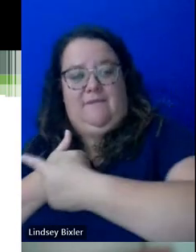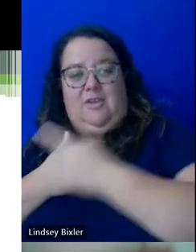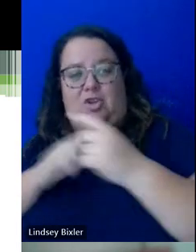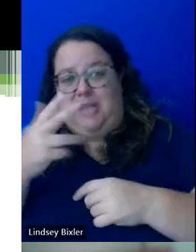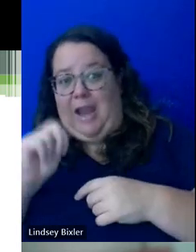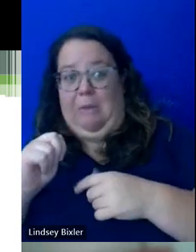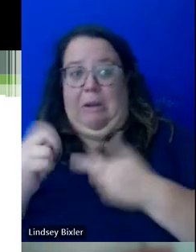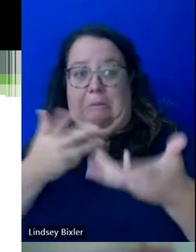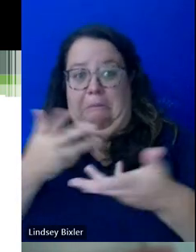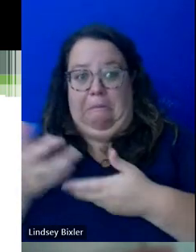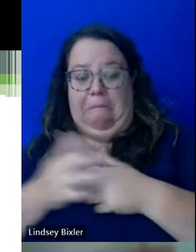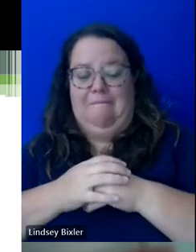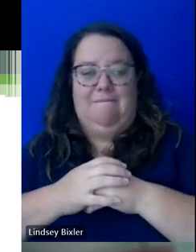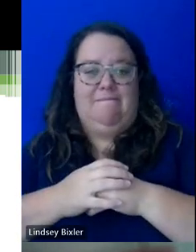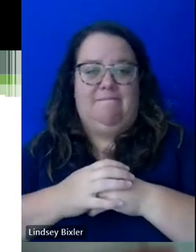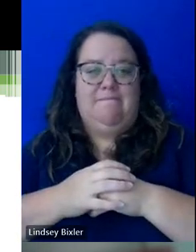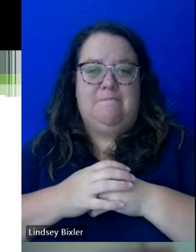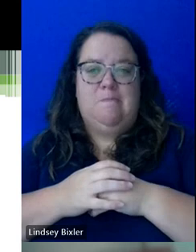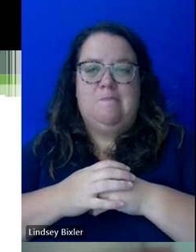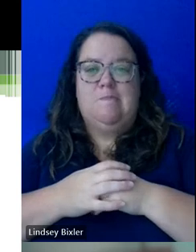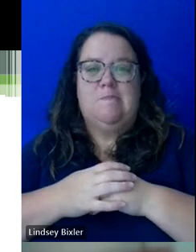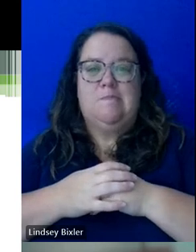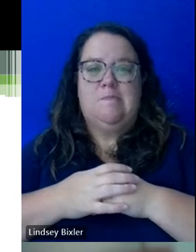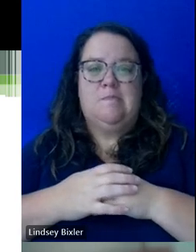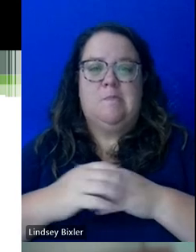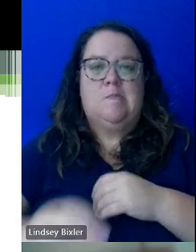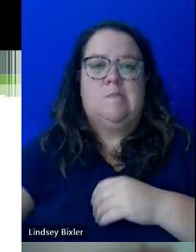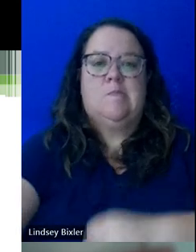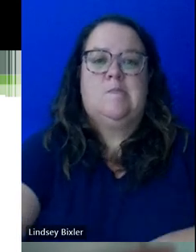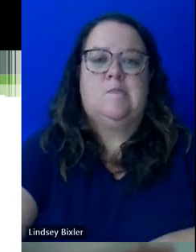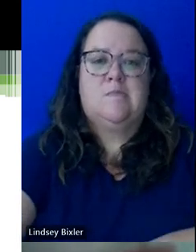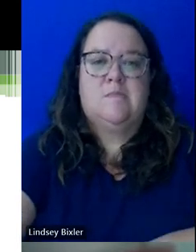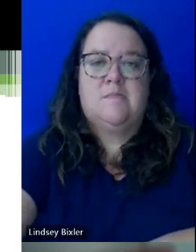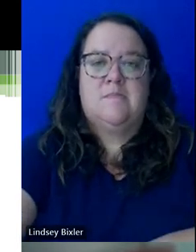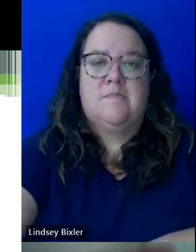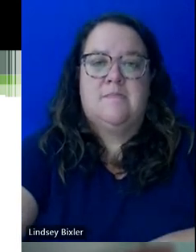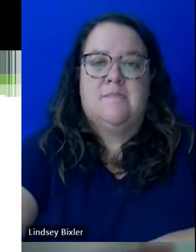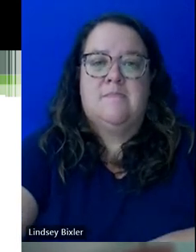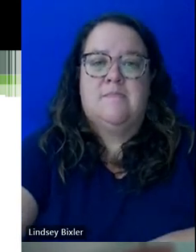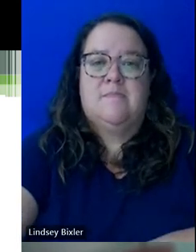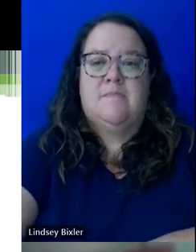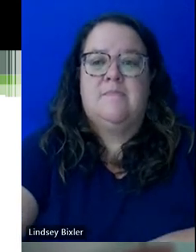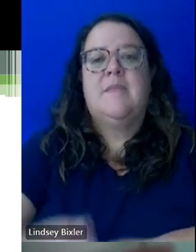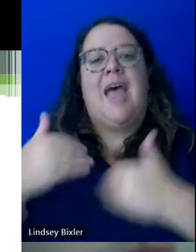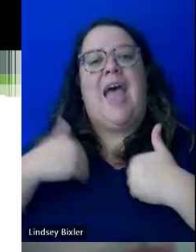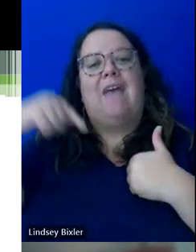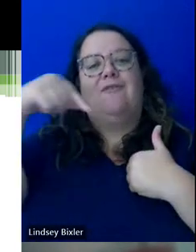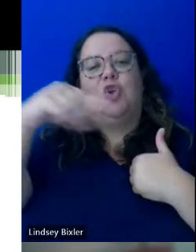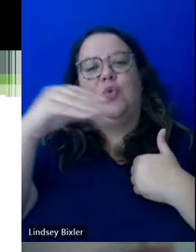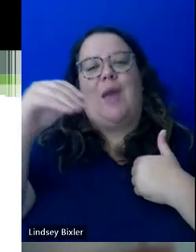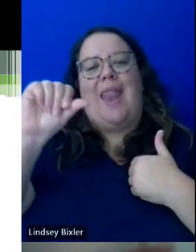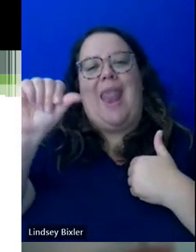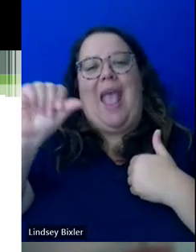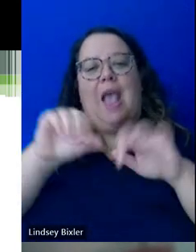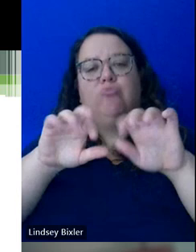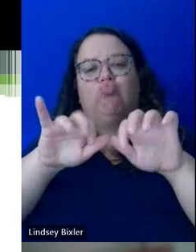So, you'll see that there should be a Q&A option for folks. So,